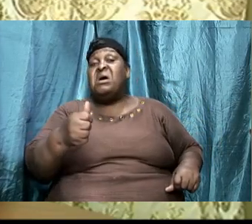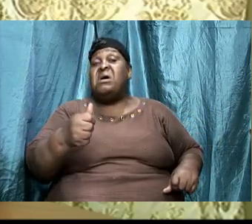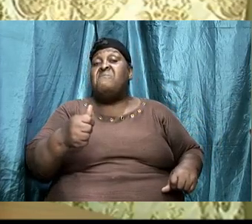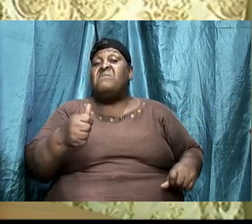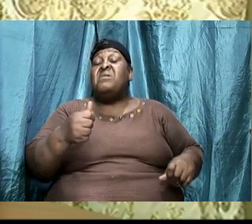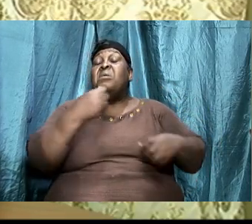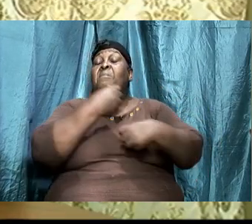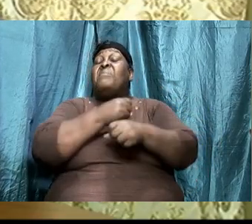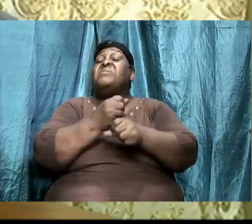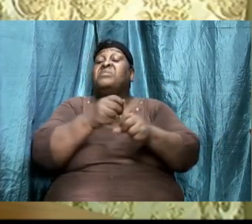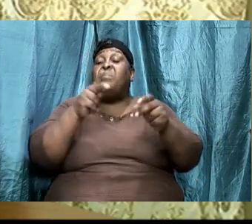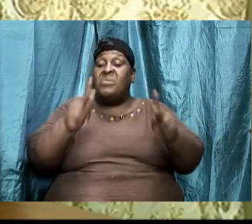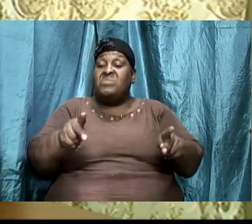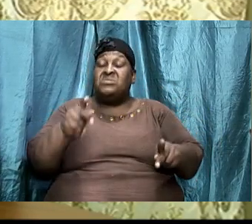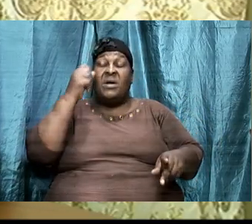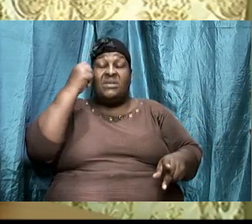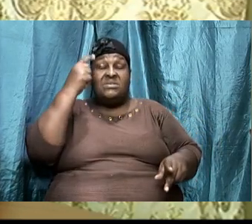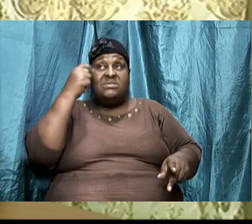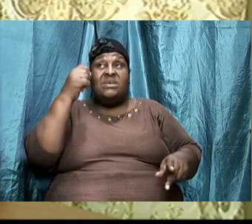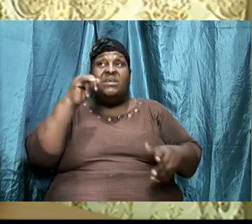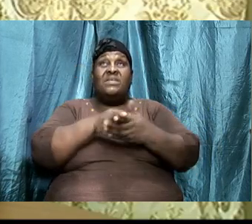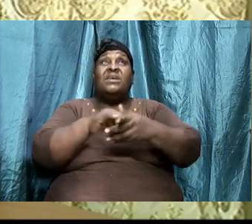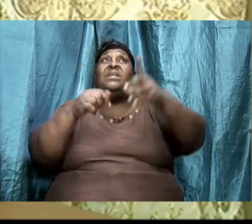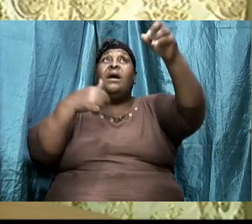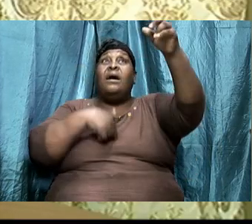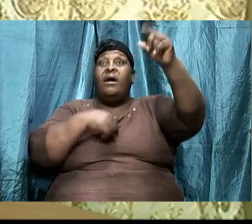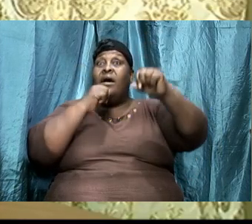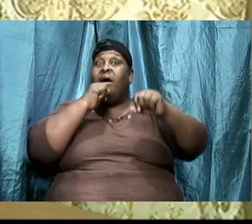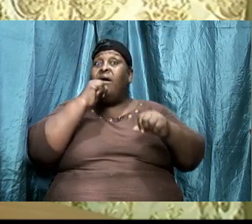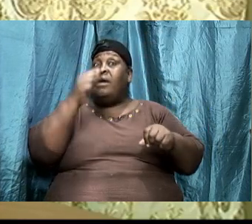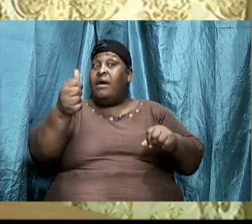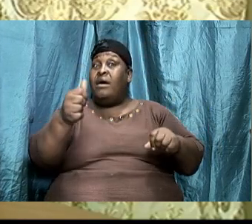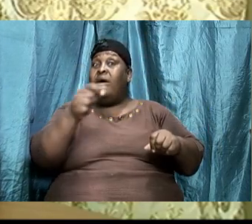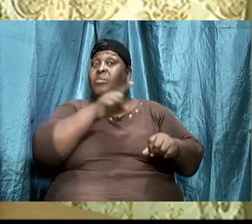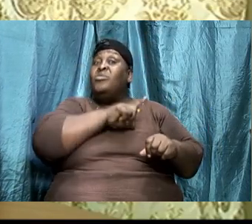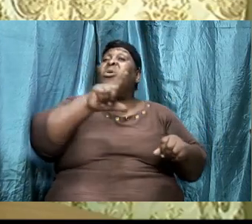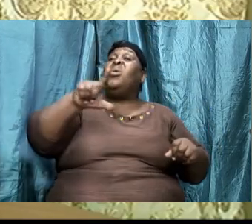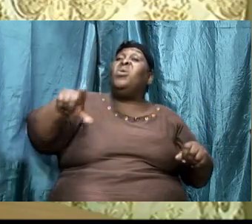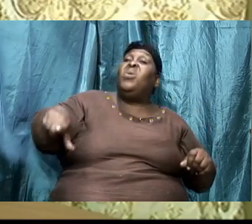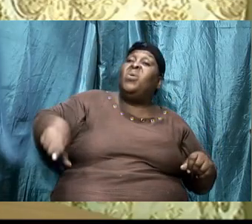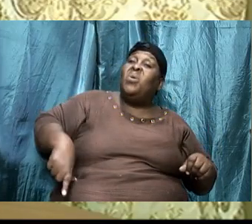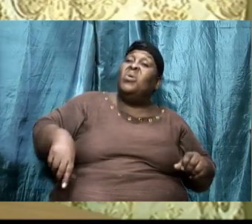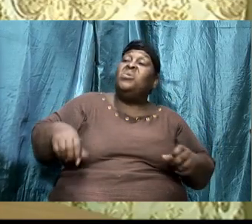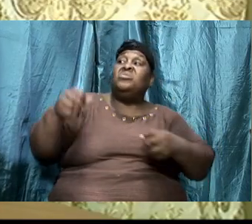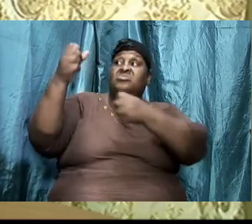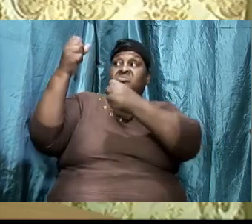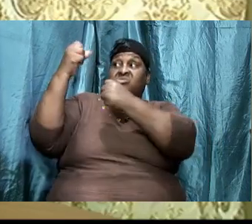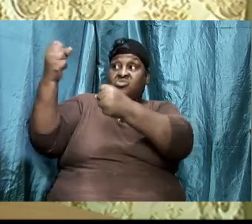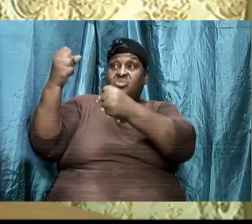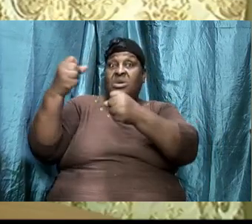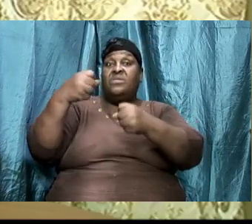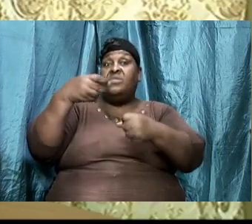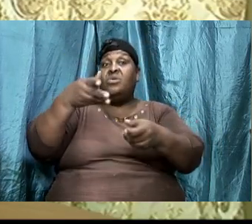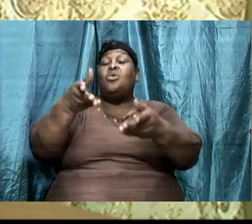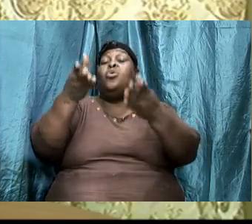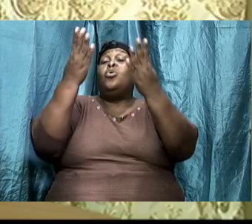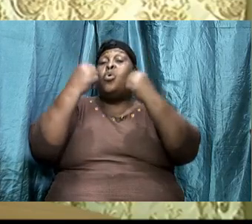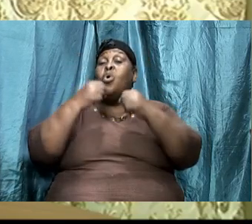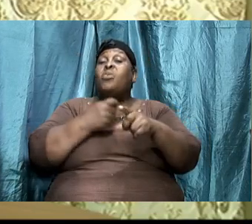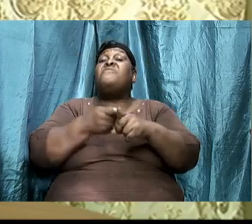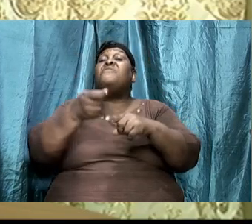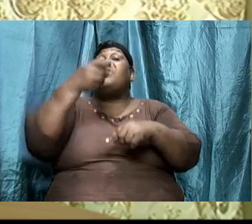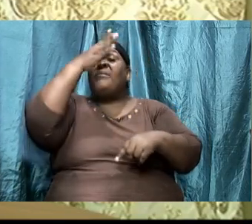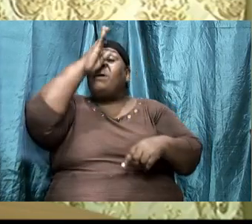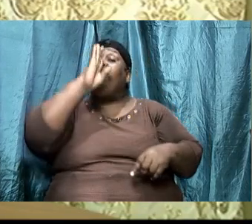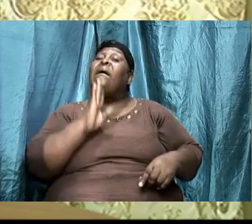what God is saying that any strength a man think that he has the strength comes from me or the